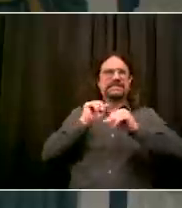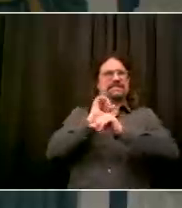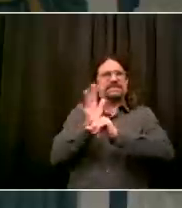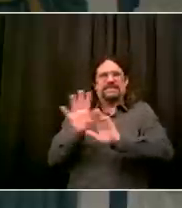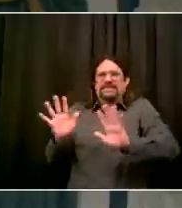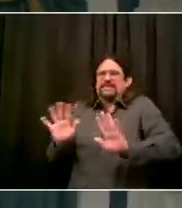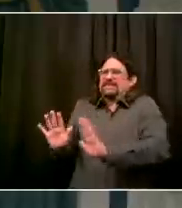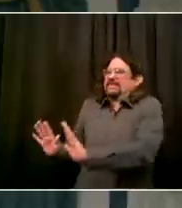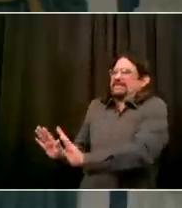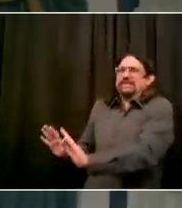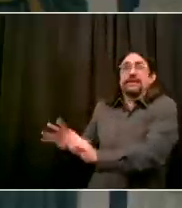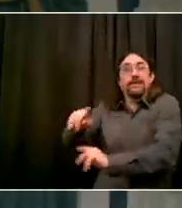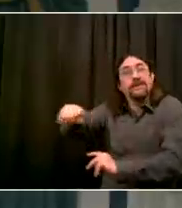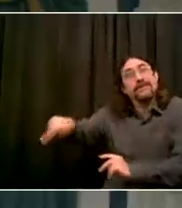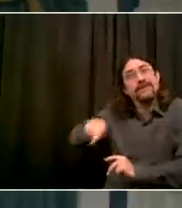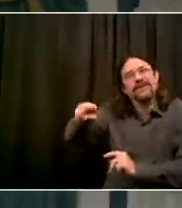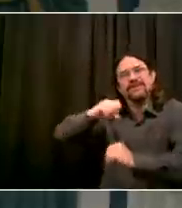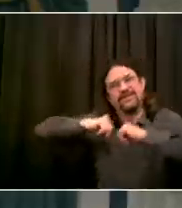Juan from New York One.